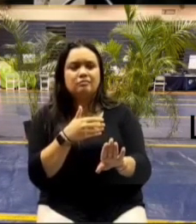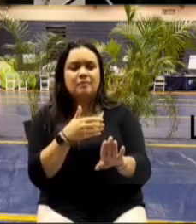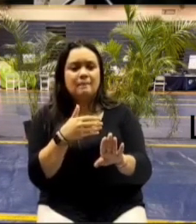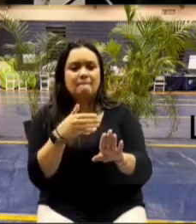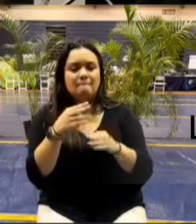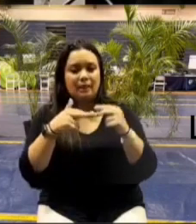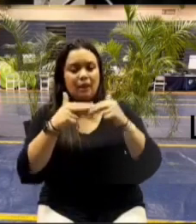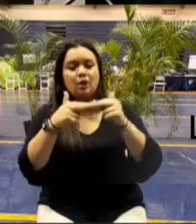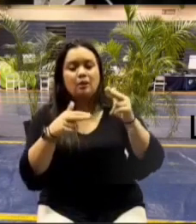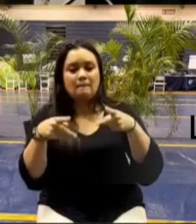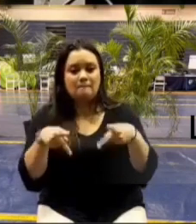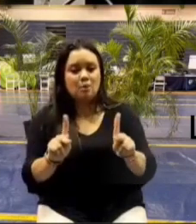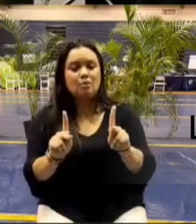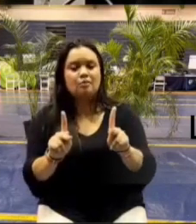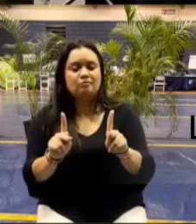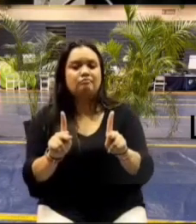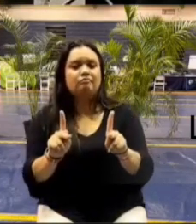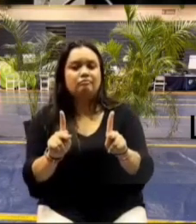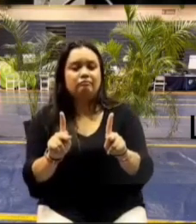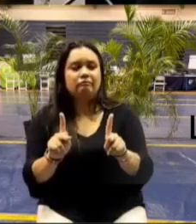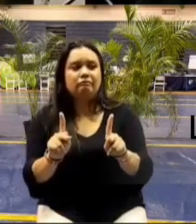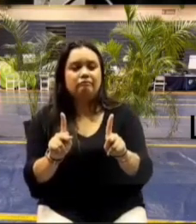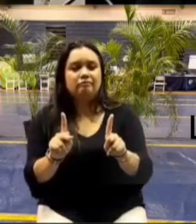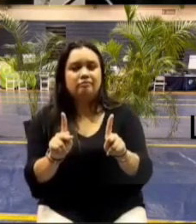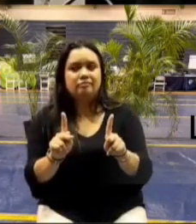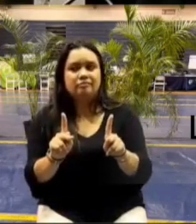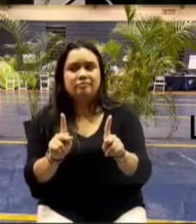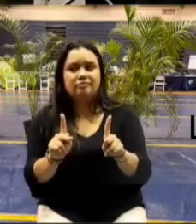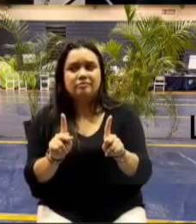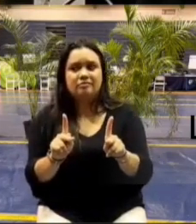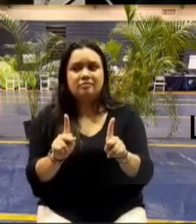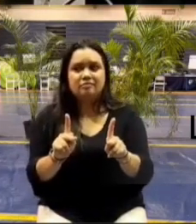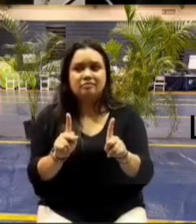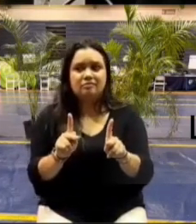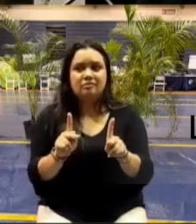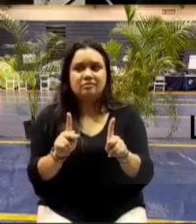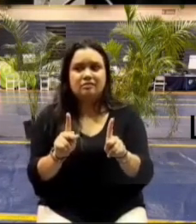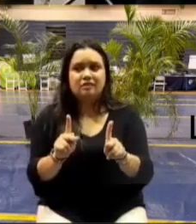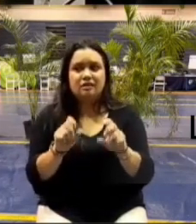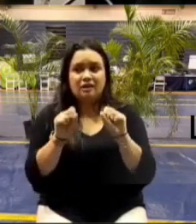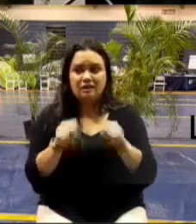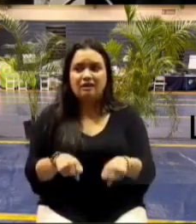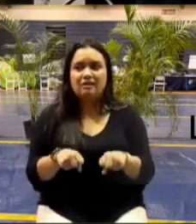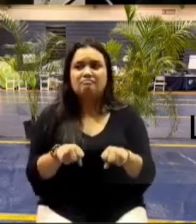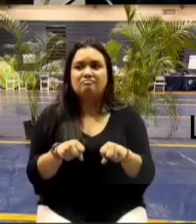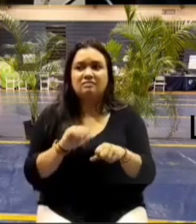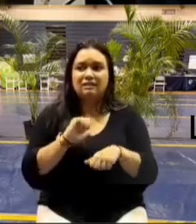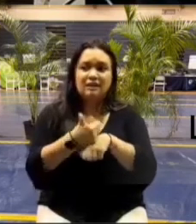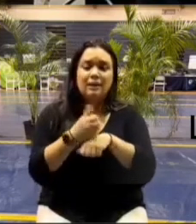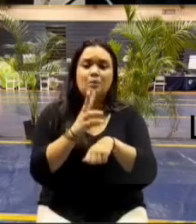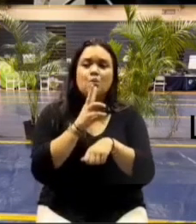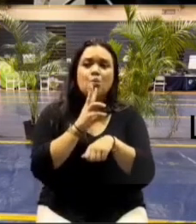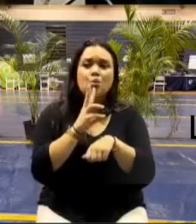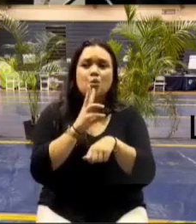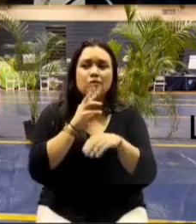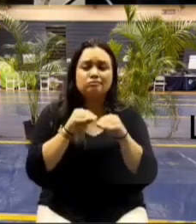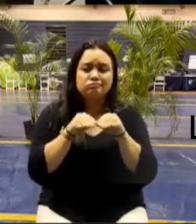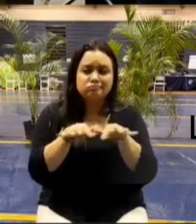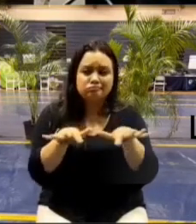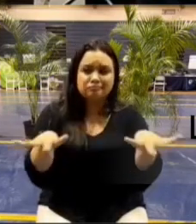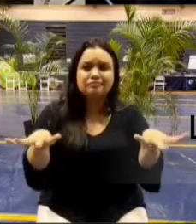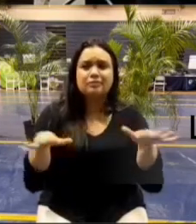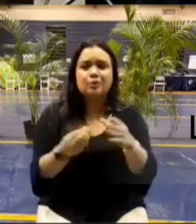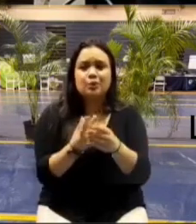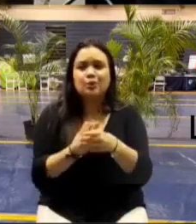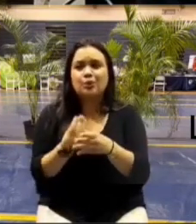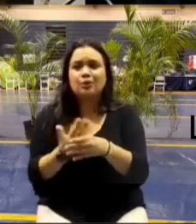irrigate it as opposed to putting the gravel on it in order to hold the erosion down we've had you know control the erosion on our lots